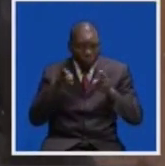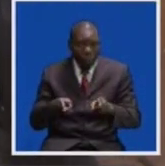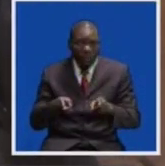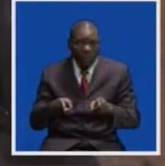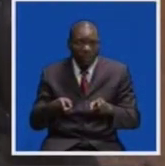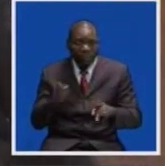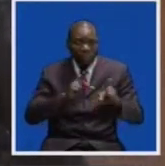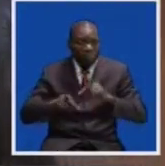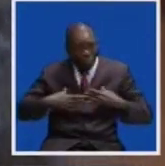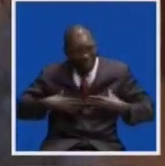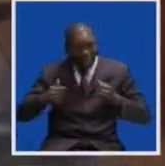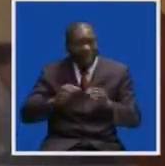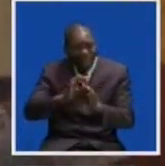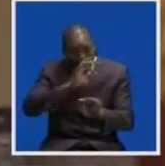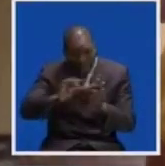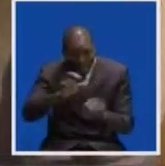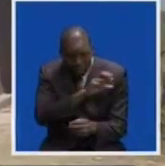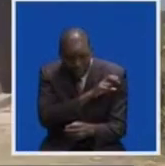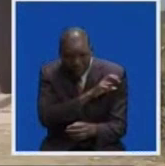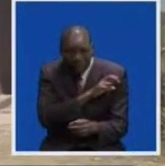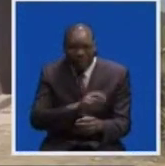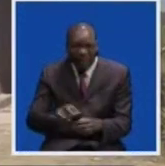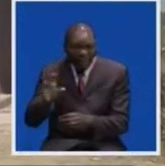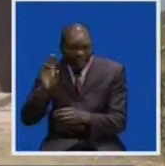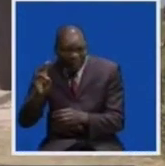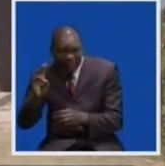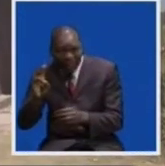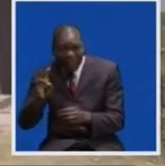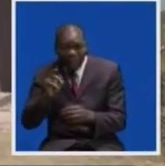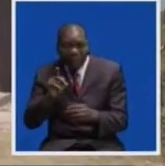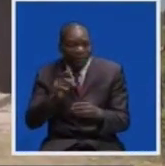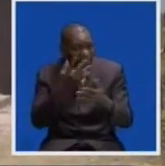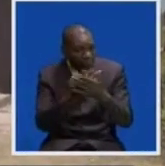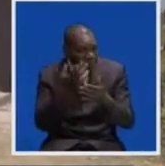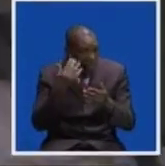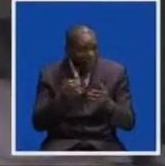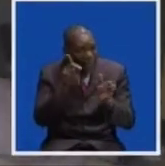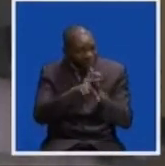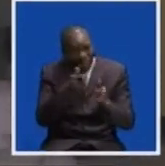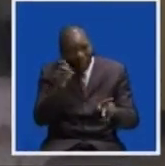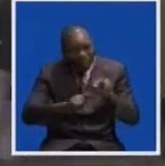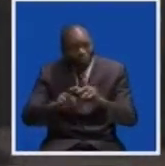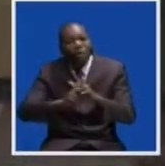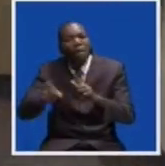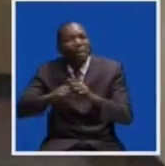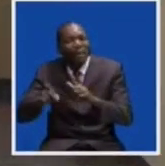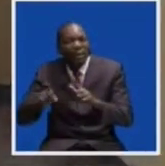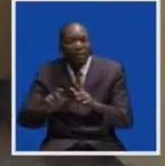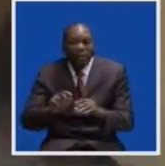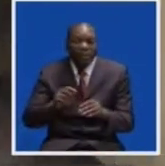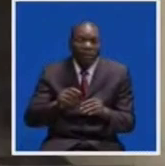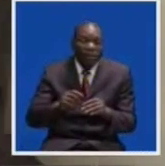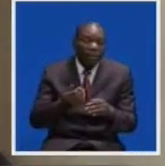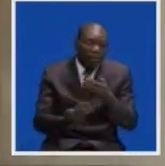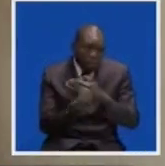process, seven suspects, who included those with murder cases, escaped. Copper Belt Police Commissioner Charity Katanga this